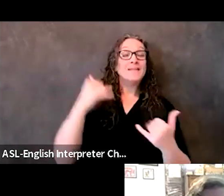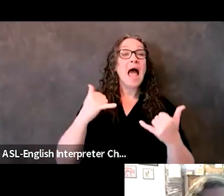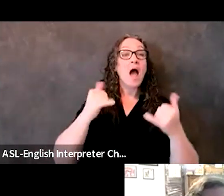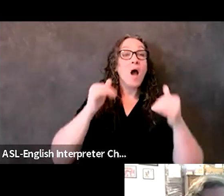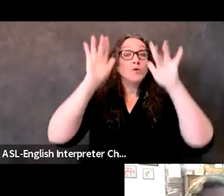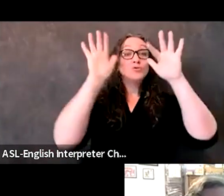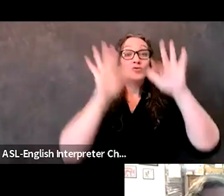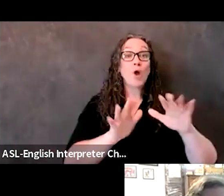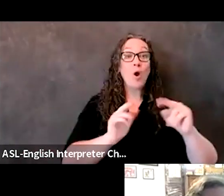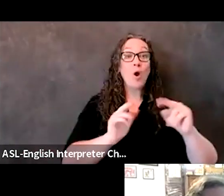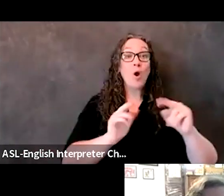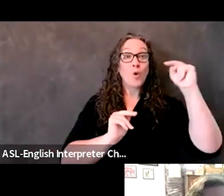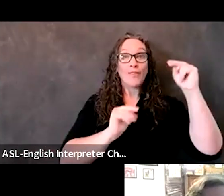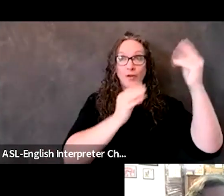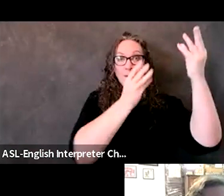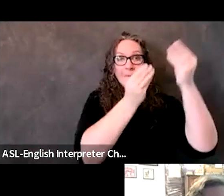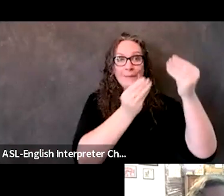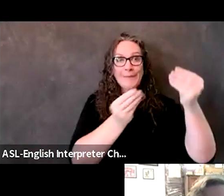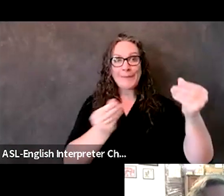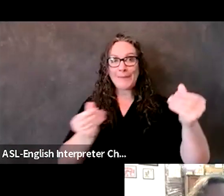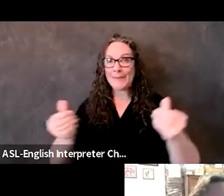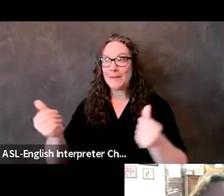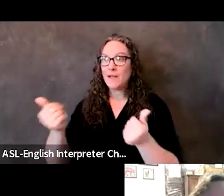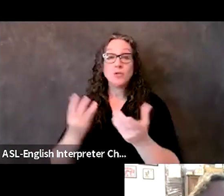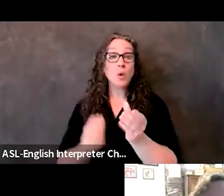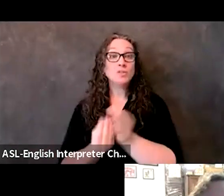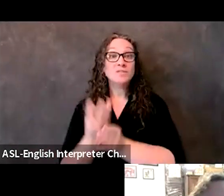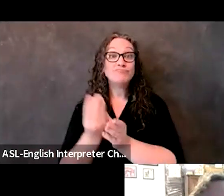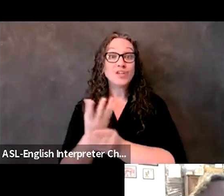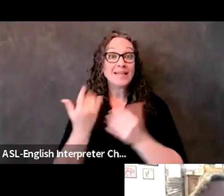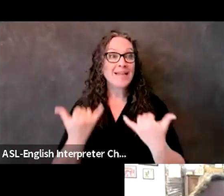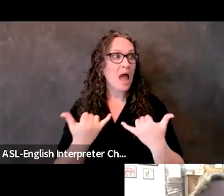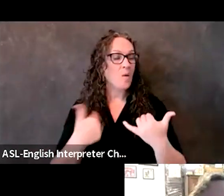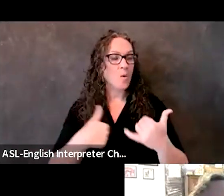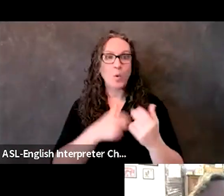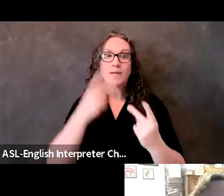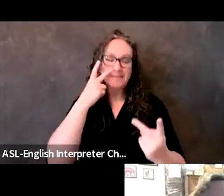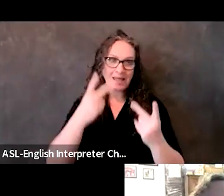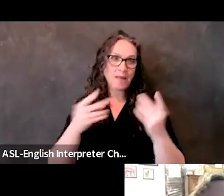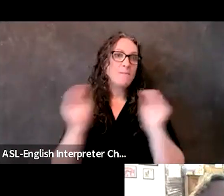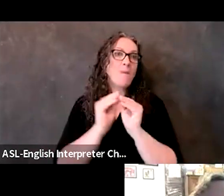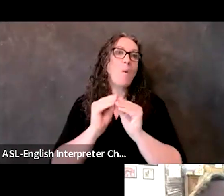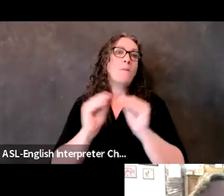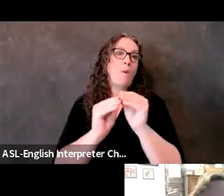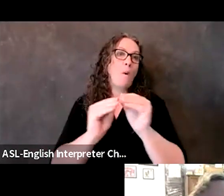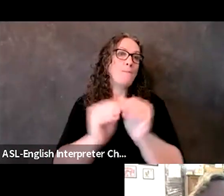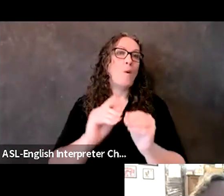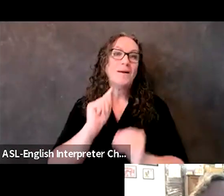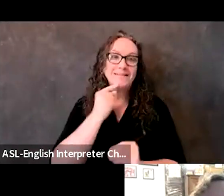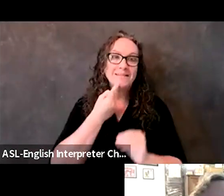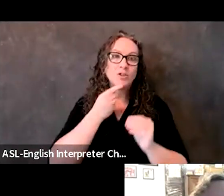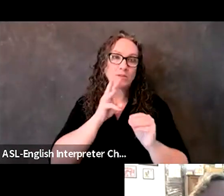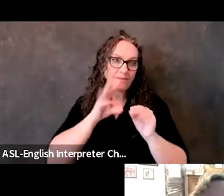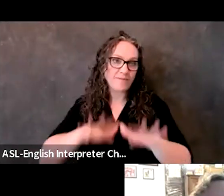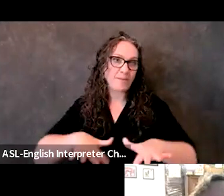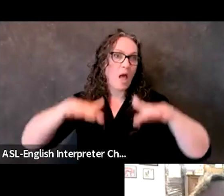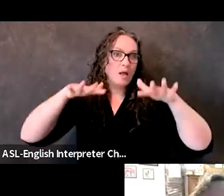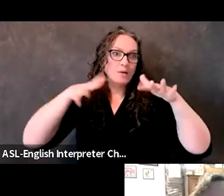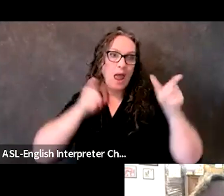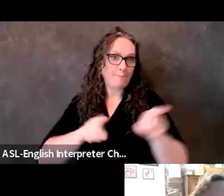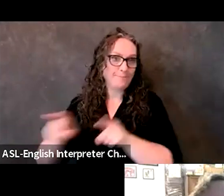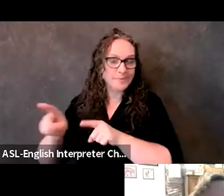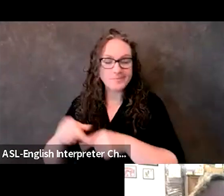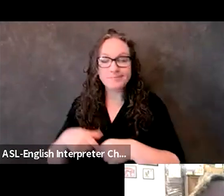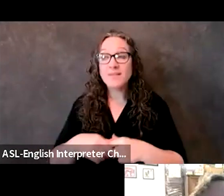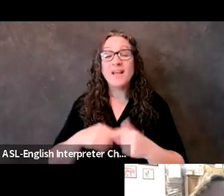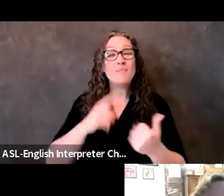we've entered spring fall, and we're seeing more significant flooding, you know, but throughout these events, we